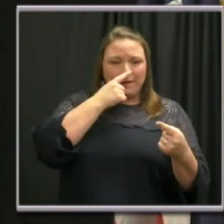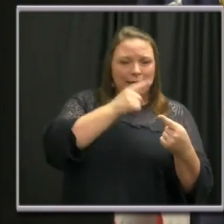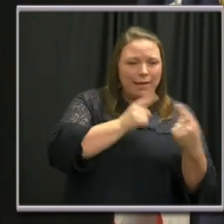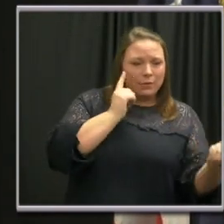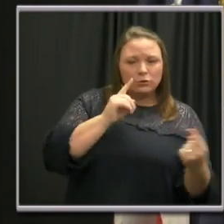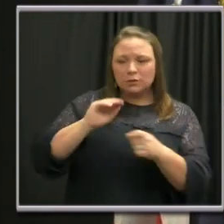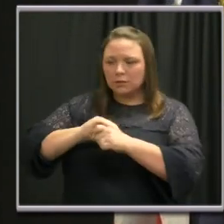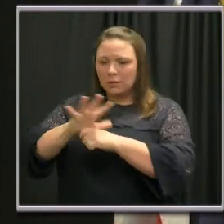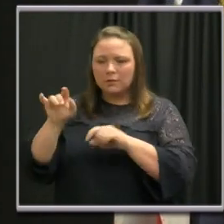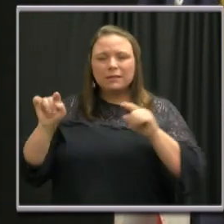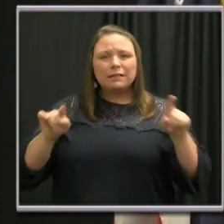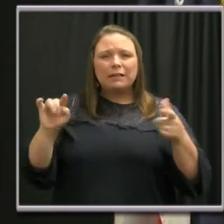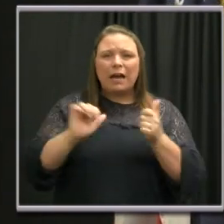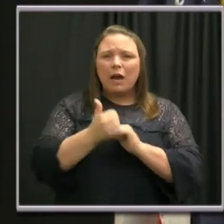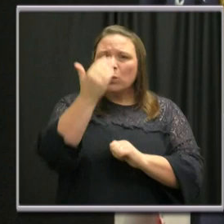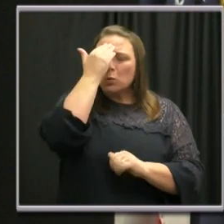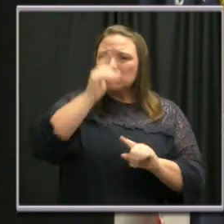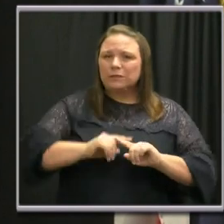from those of covid19?